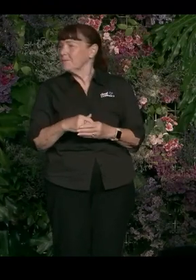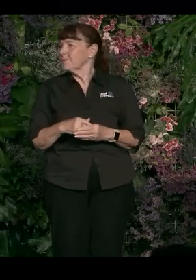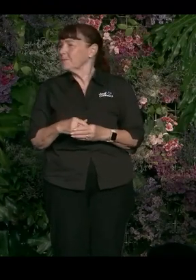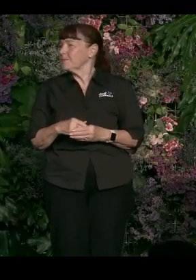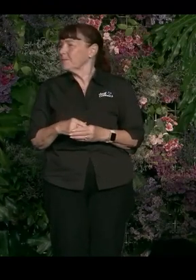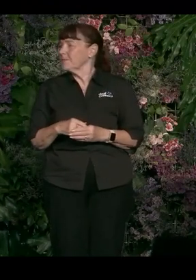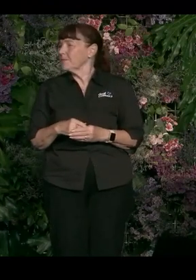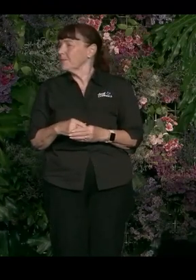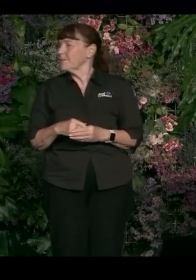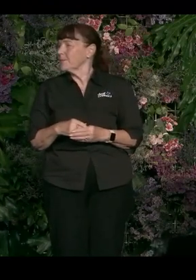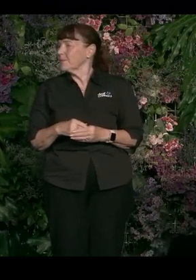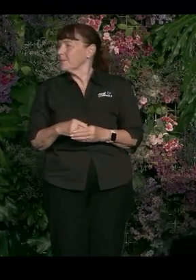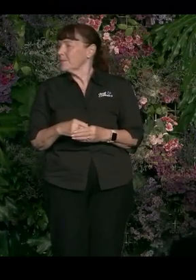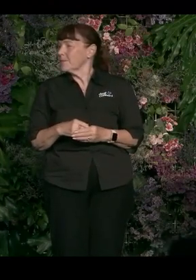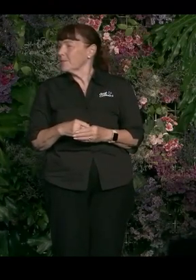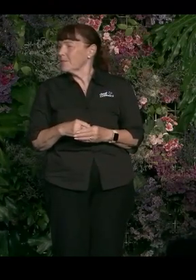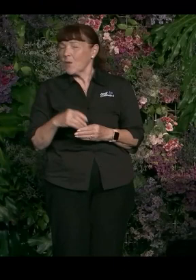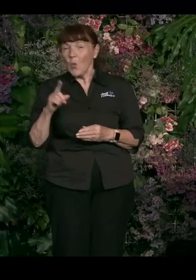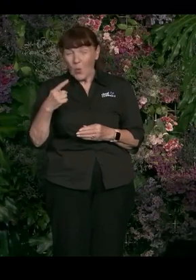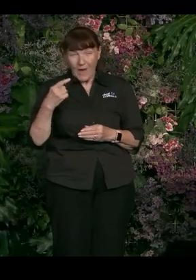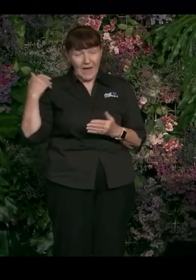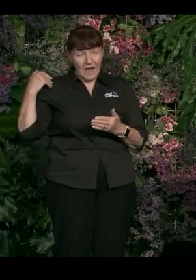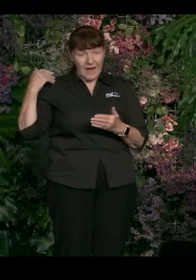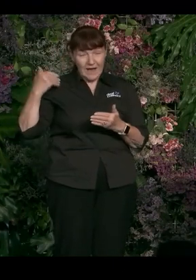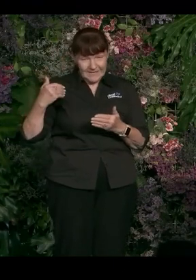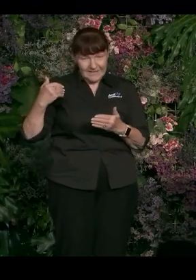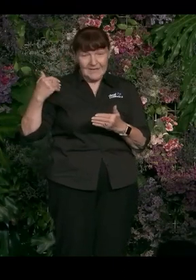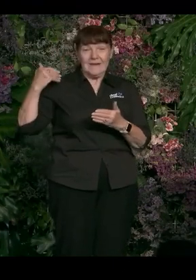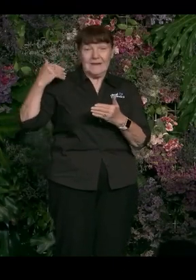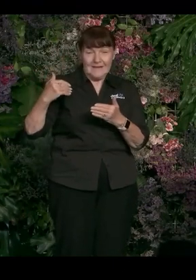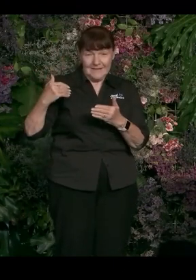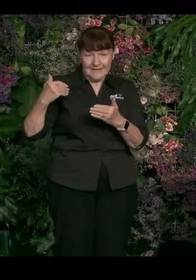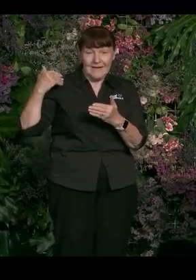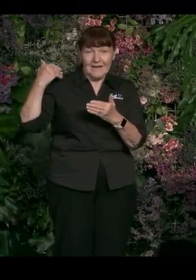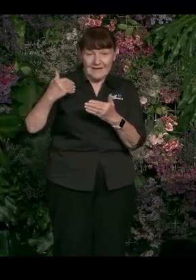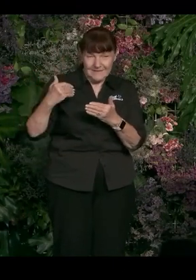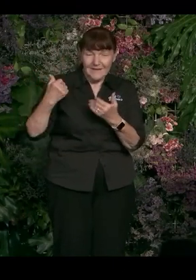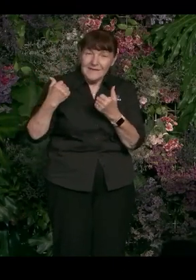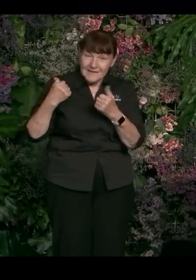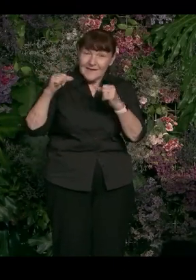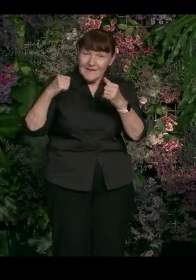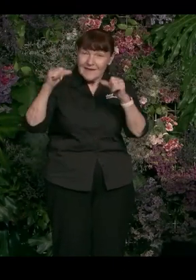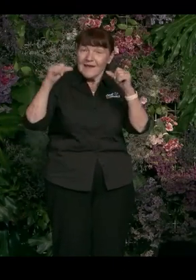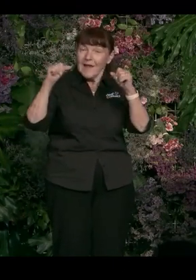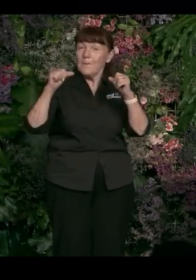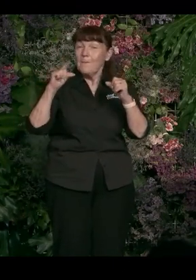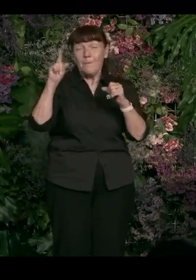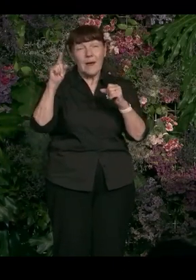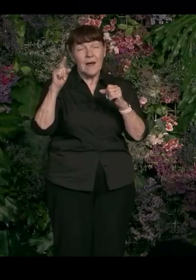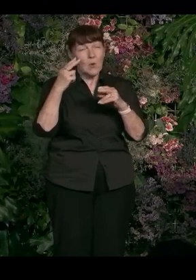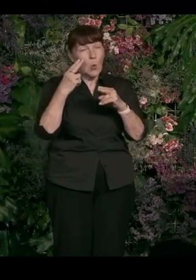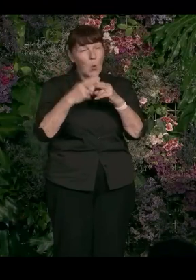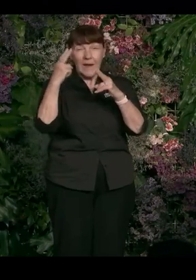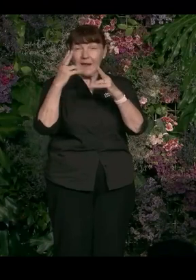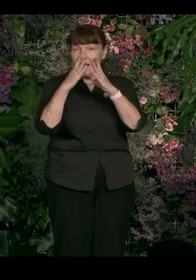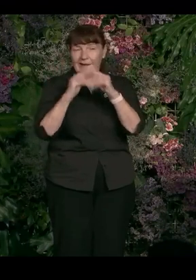how we've won so much, but we should not underestimate how quickly it can disappear if we're not